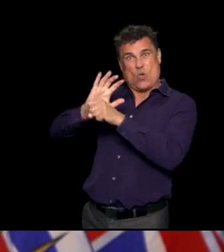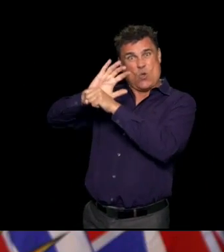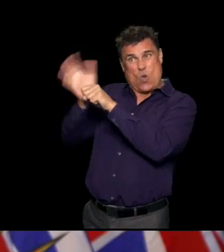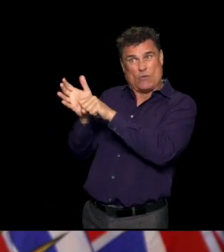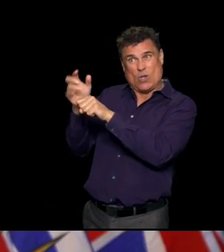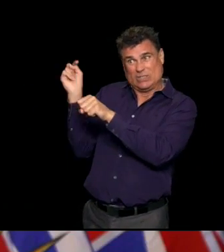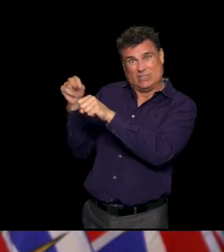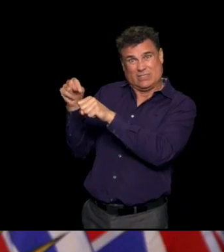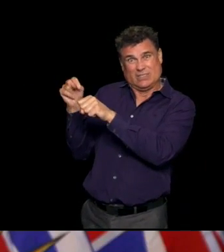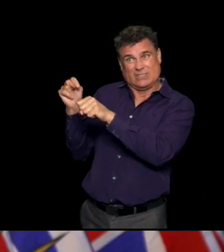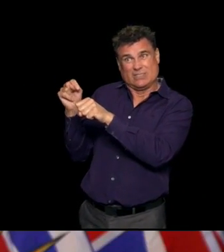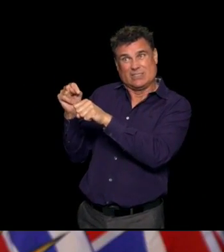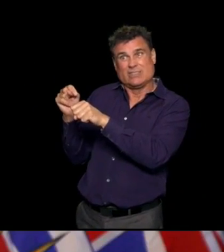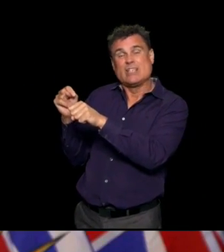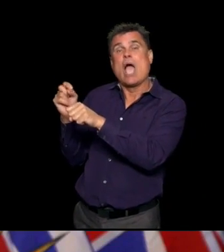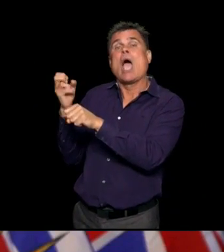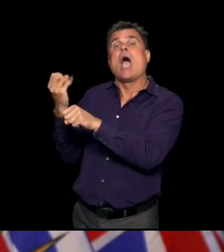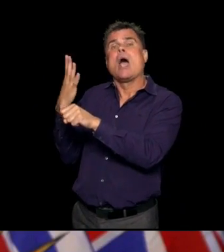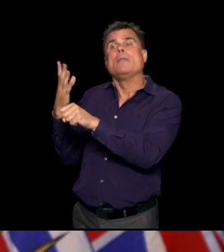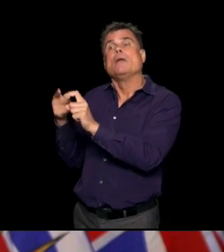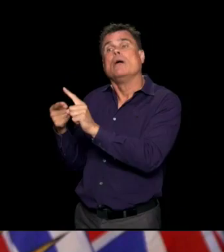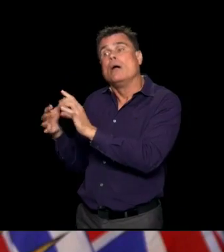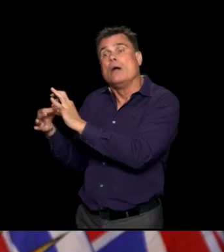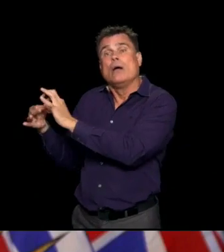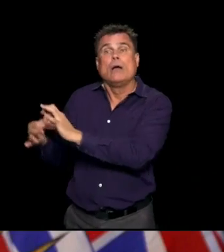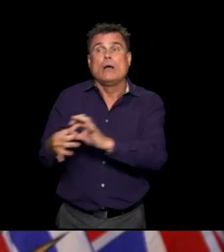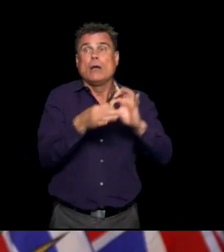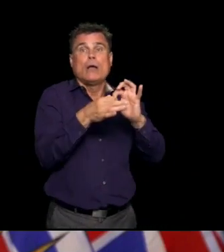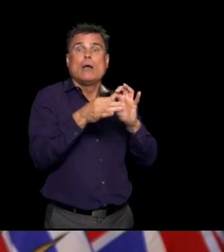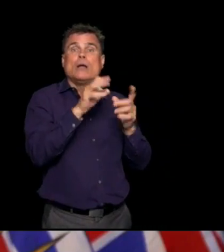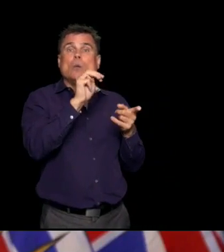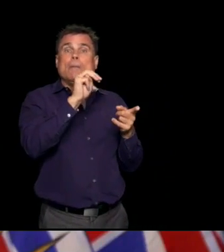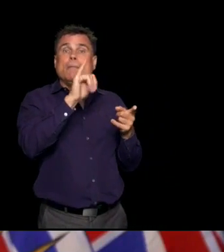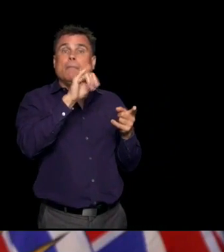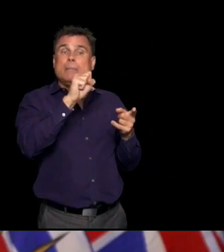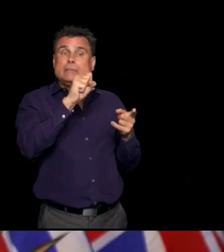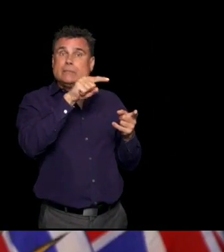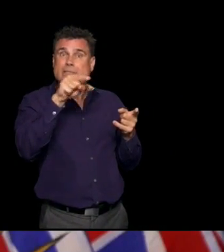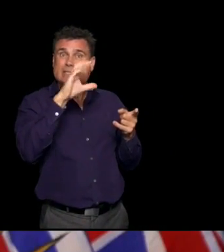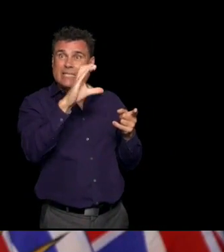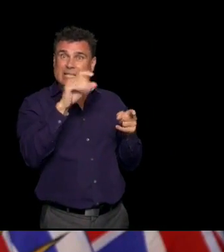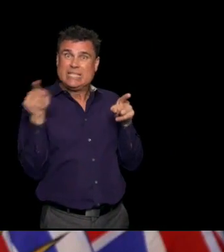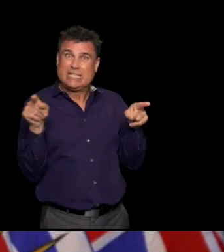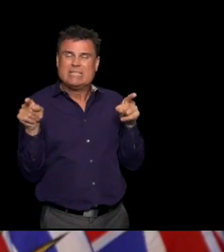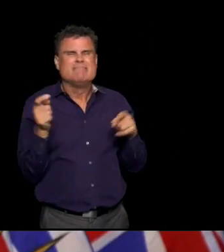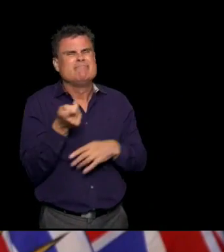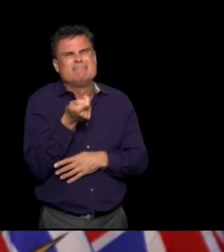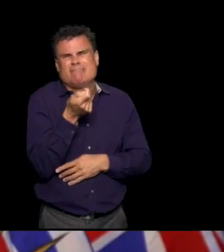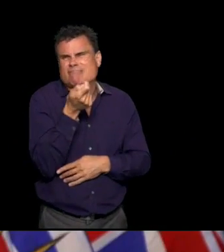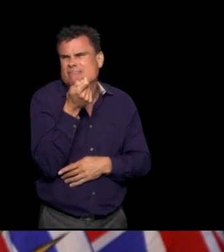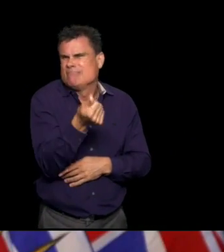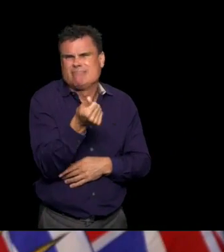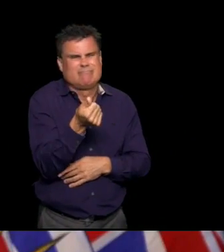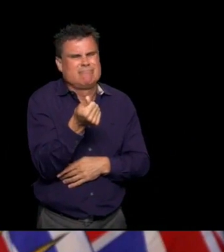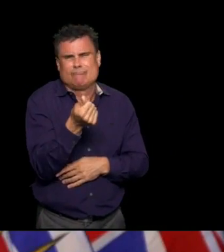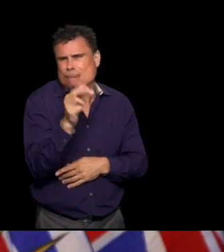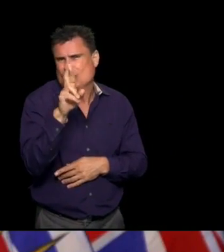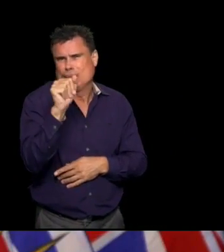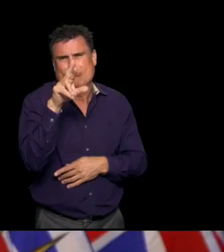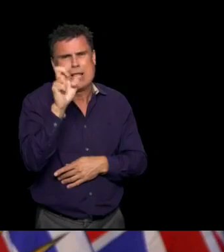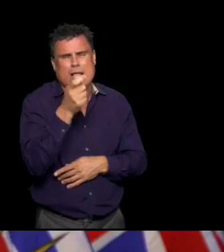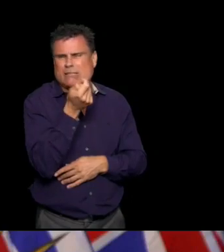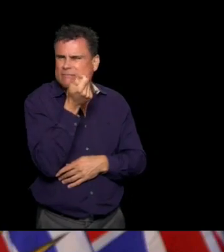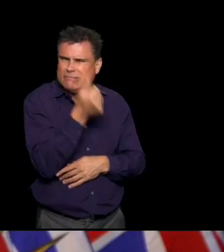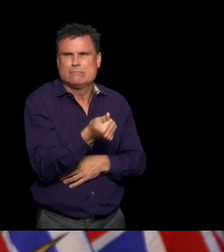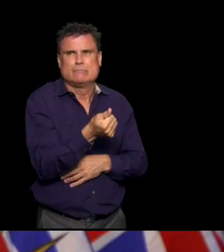For many other infections that we see. And we've gone back and looked, you know, how many cases of Kawasaki syndrome do we see in